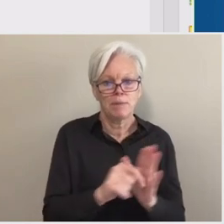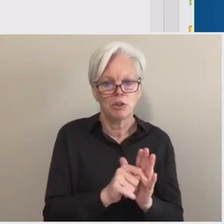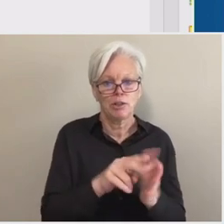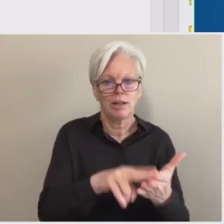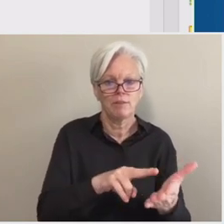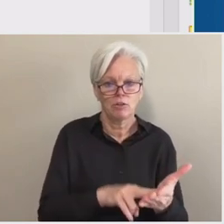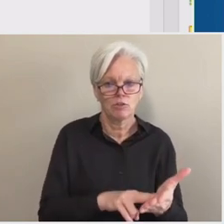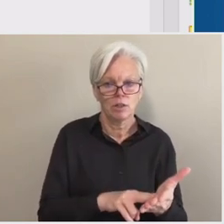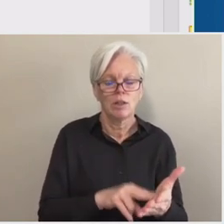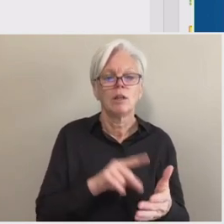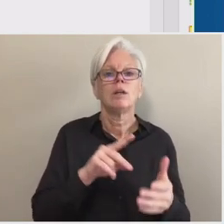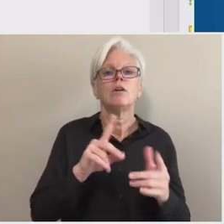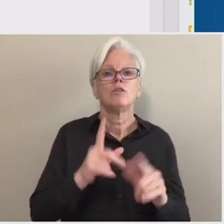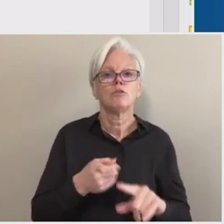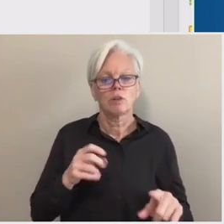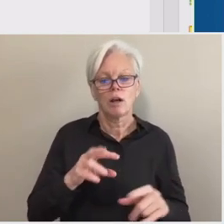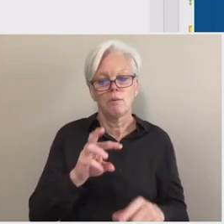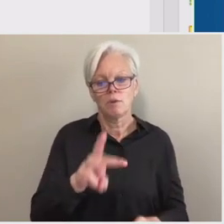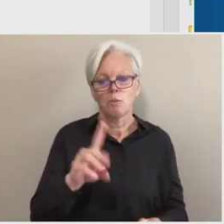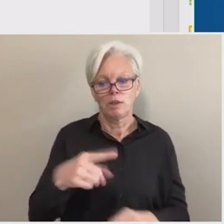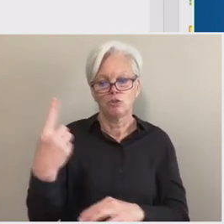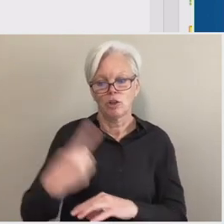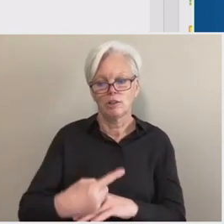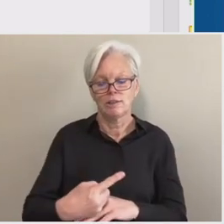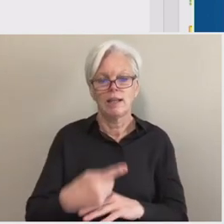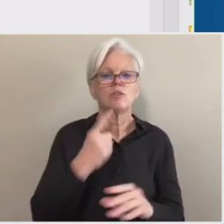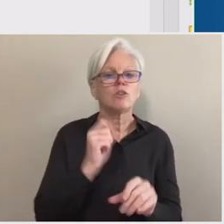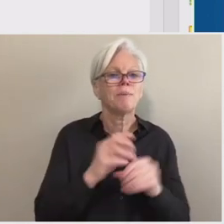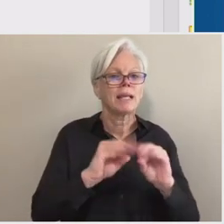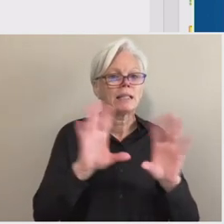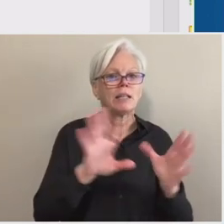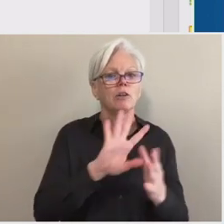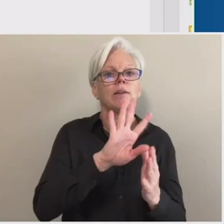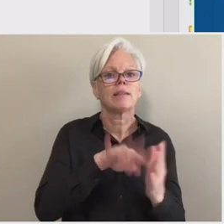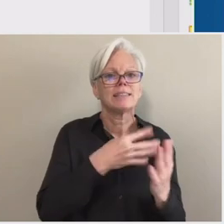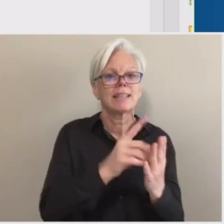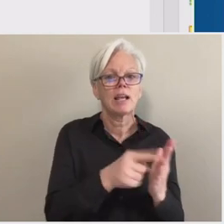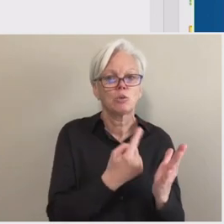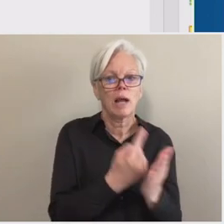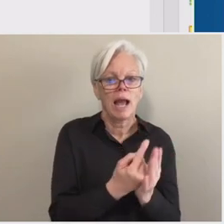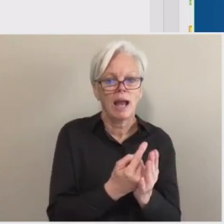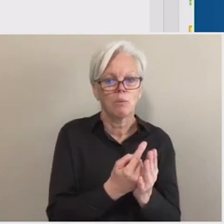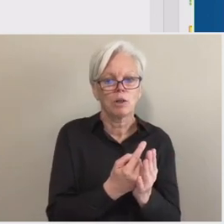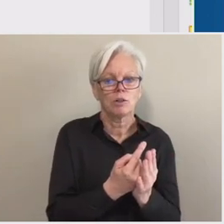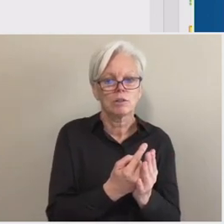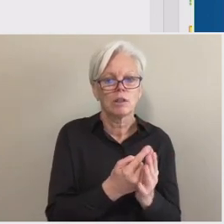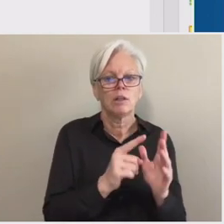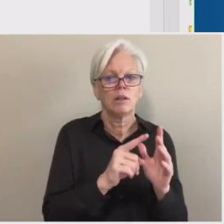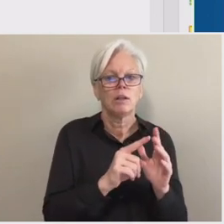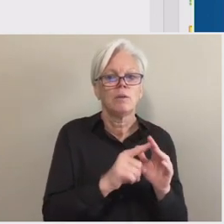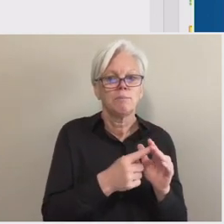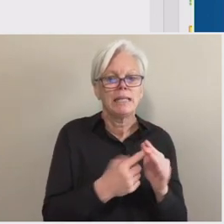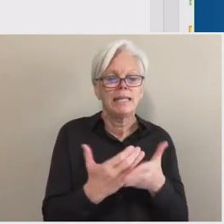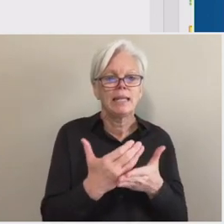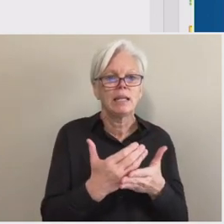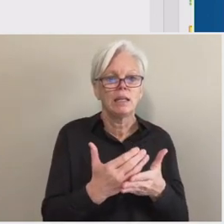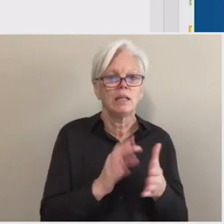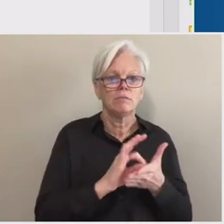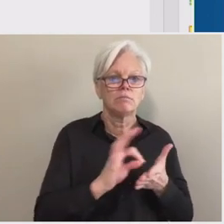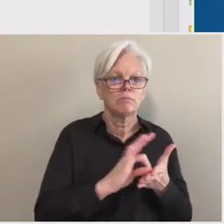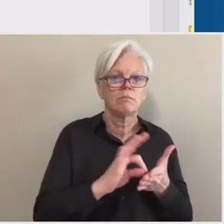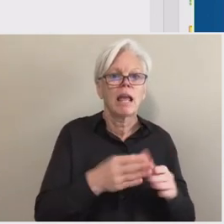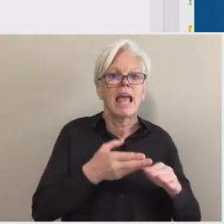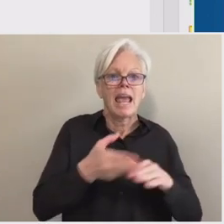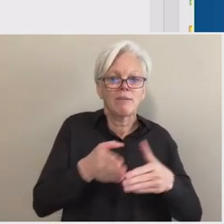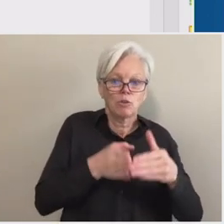student's withdrawal date. So it's just making it clear that the scheduled hours begin accruing only after you completed